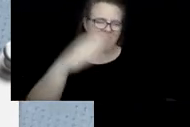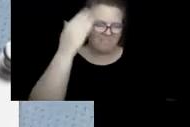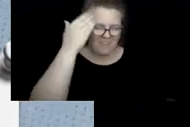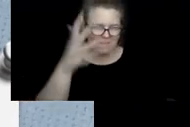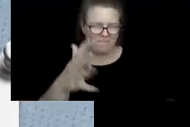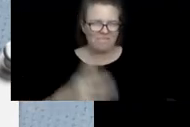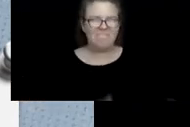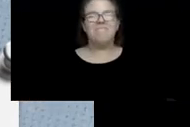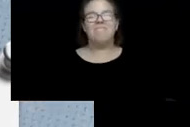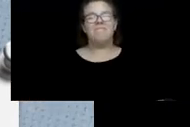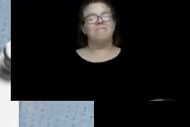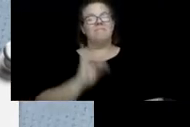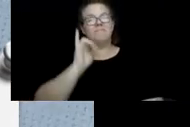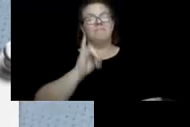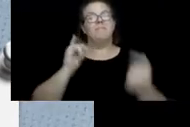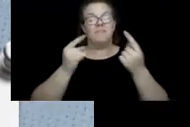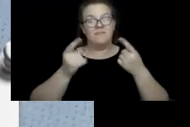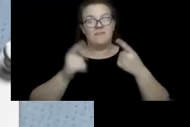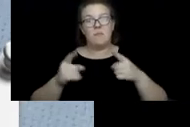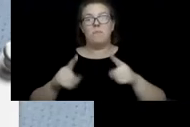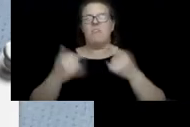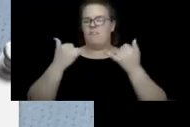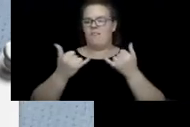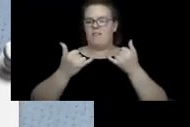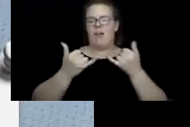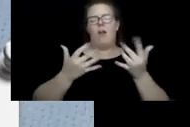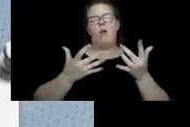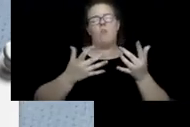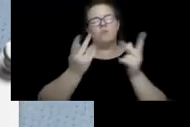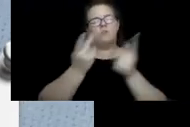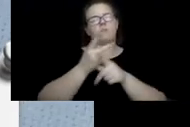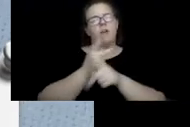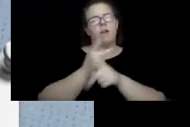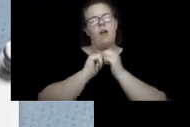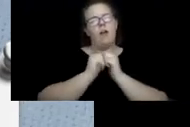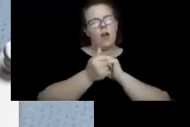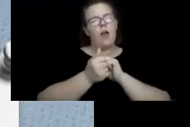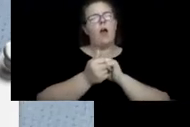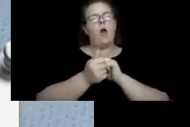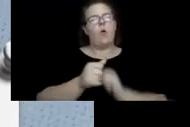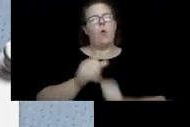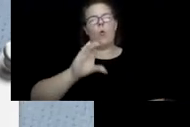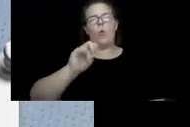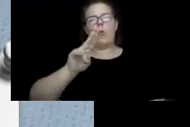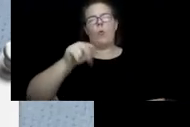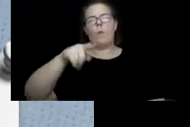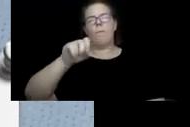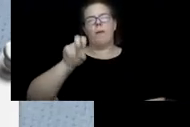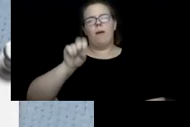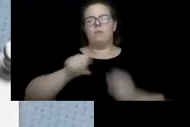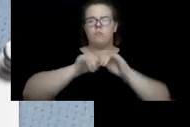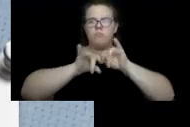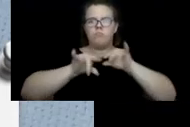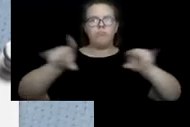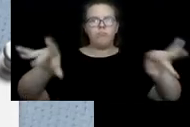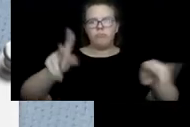That is going on, and we're looking right now at how we're going to get those coupons out to people